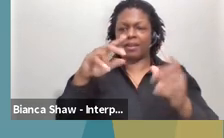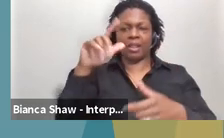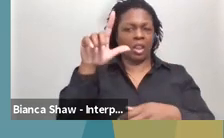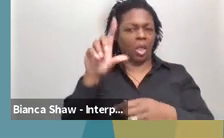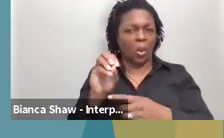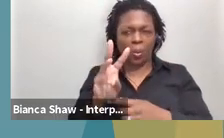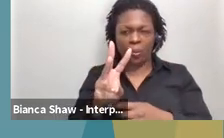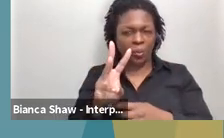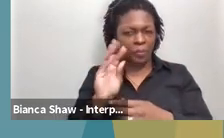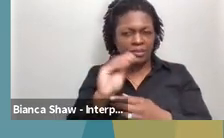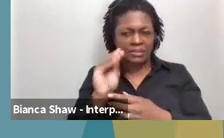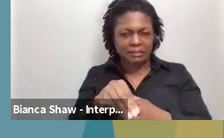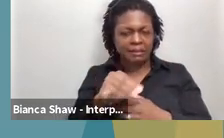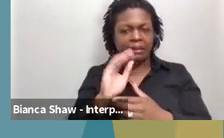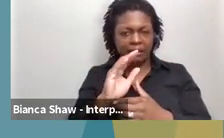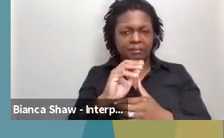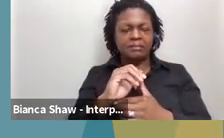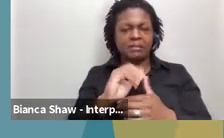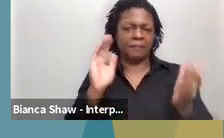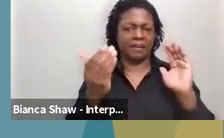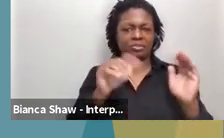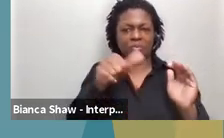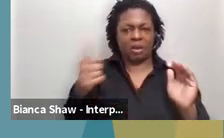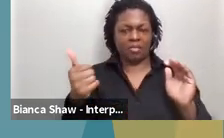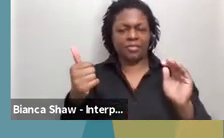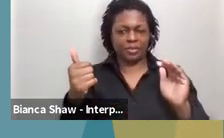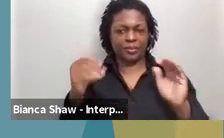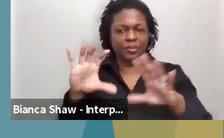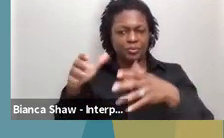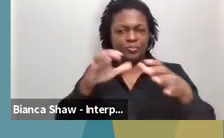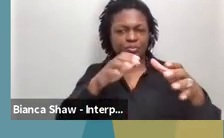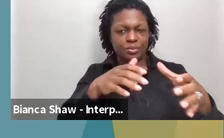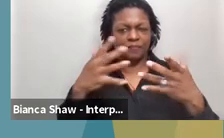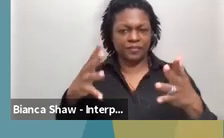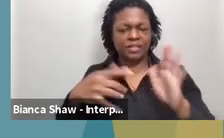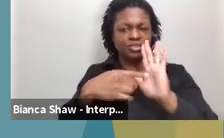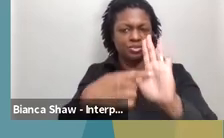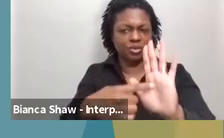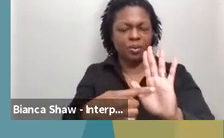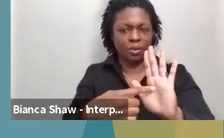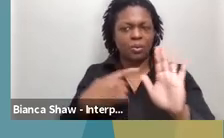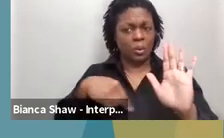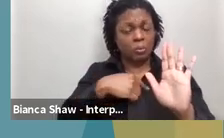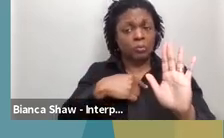that are presented in this table, show you that, um, we have been successful in maintaining very, very, very, very low